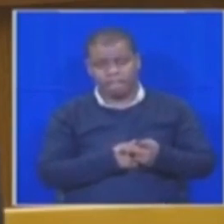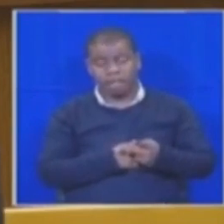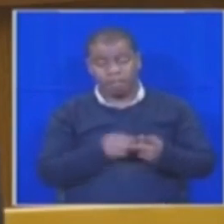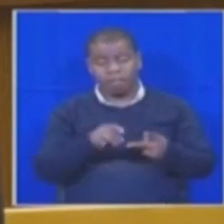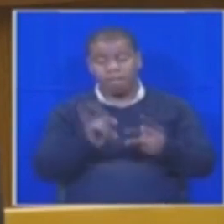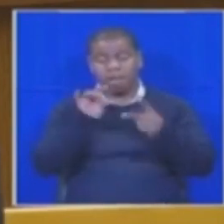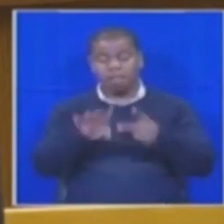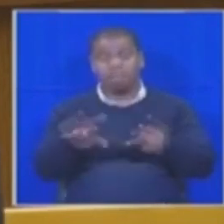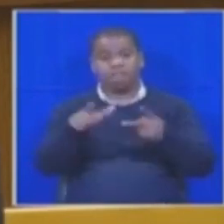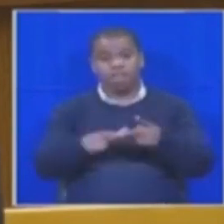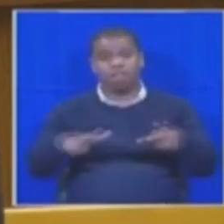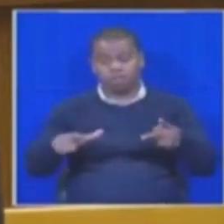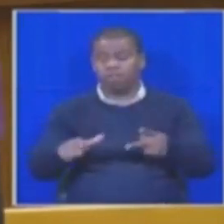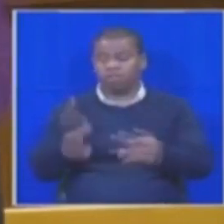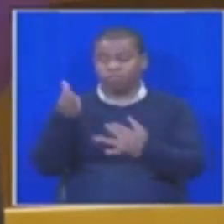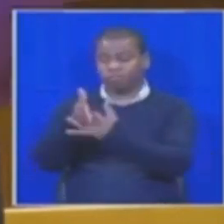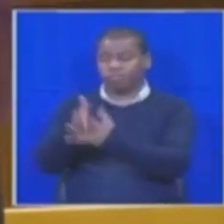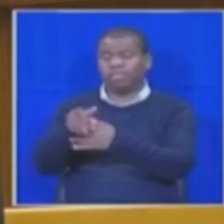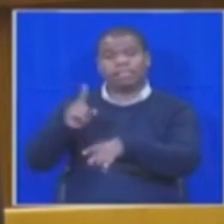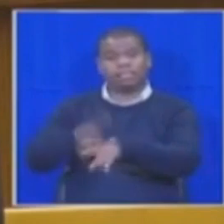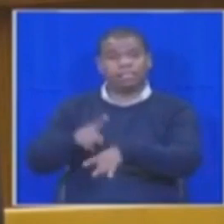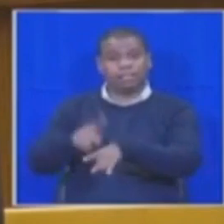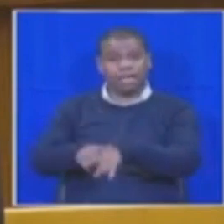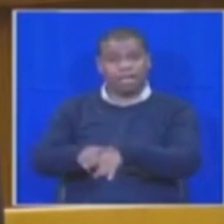Honourable member, your time is now expired.